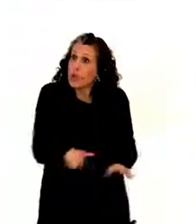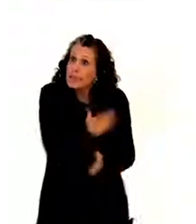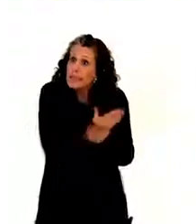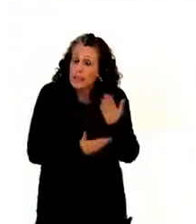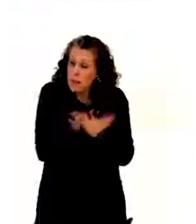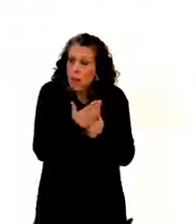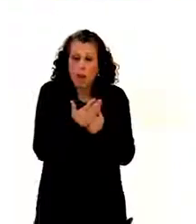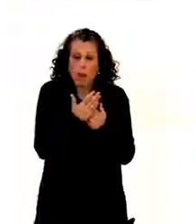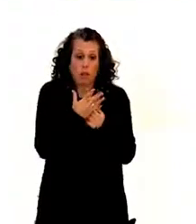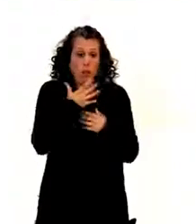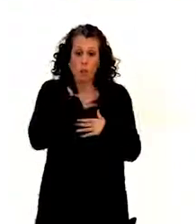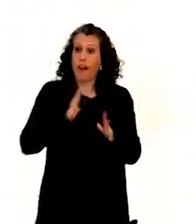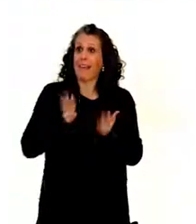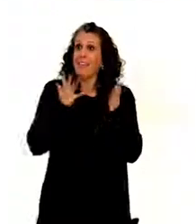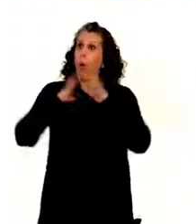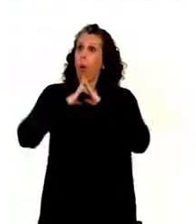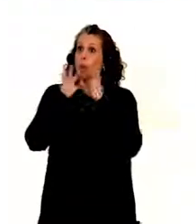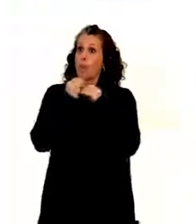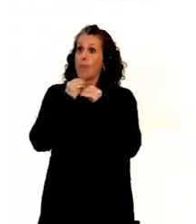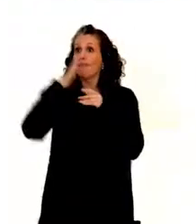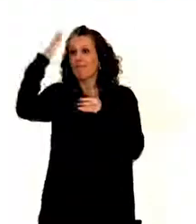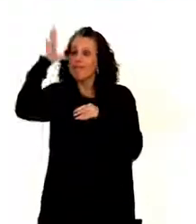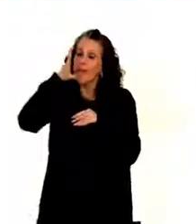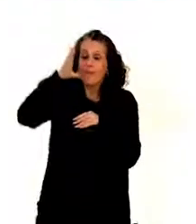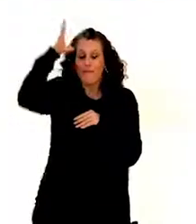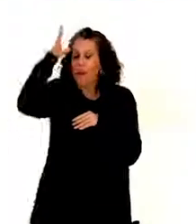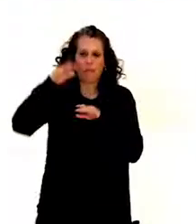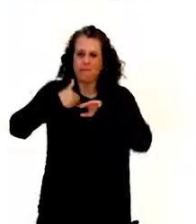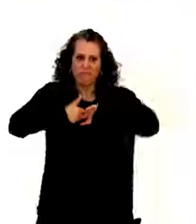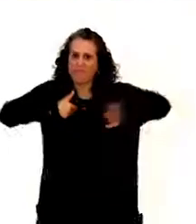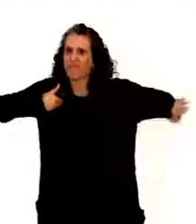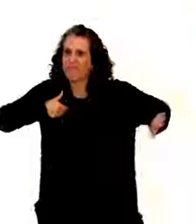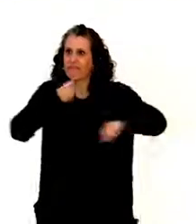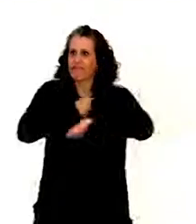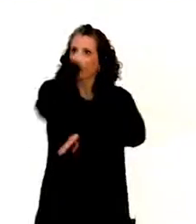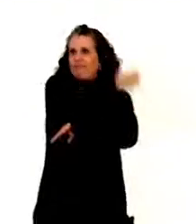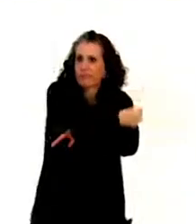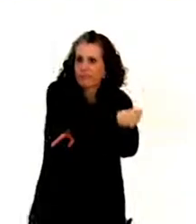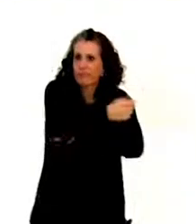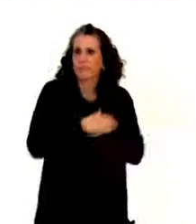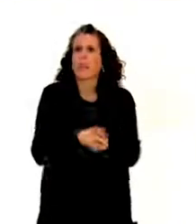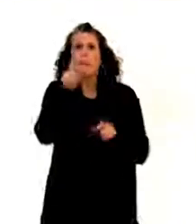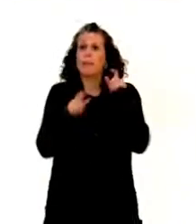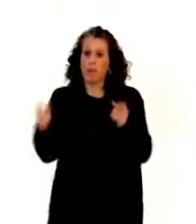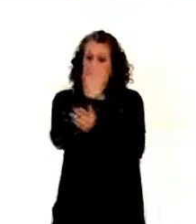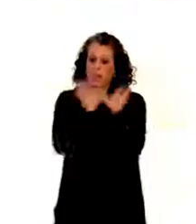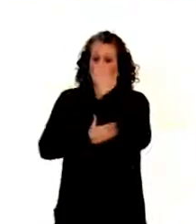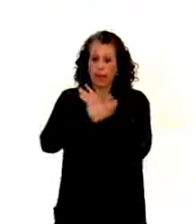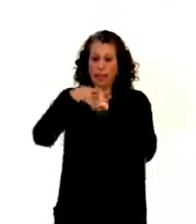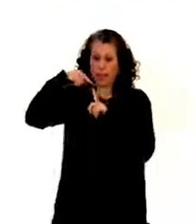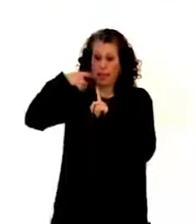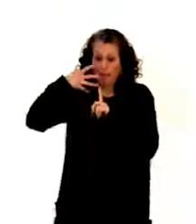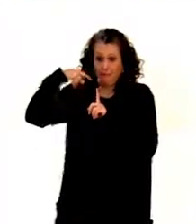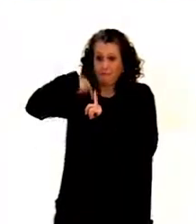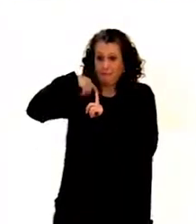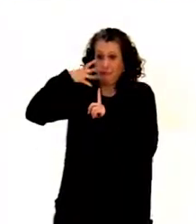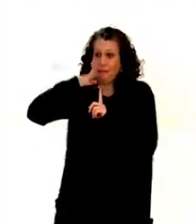separated from their families. Or also, persons with disabilities who are parents are